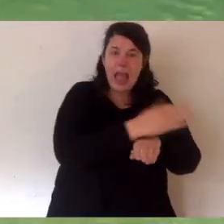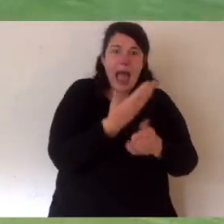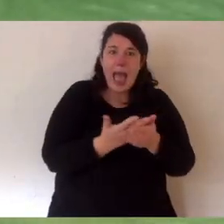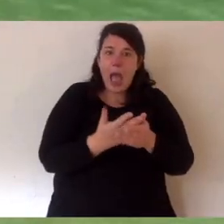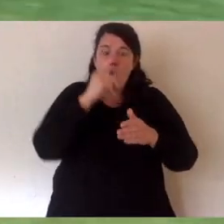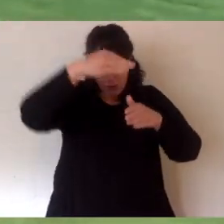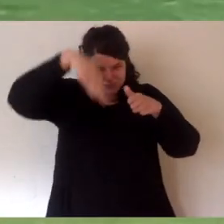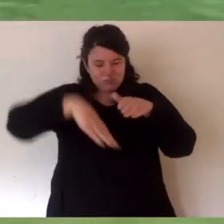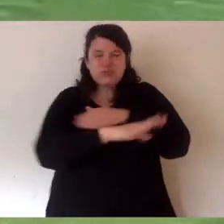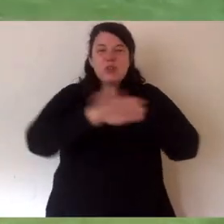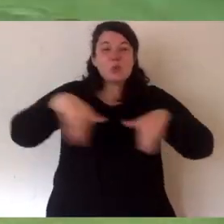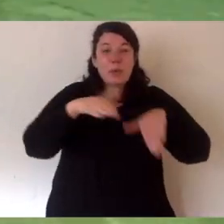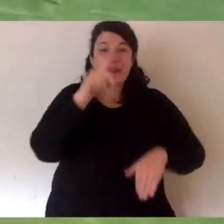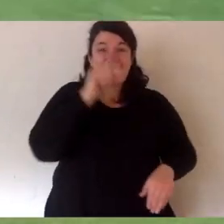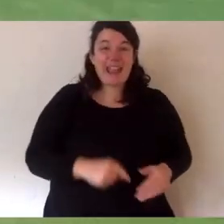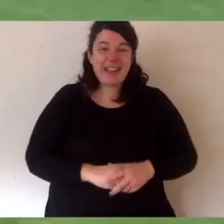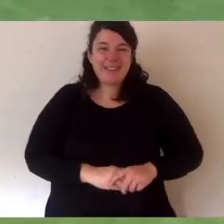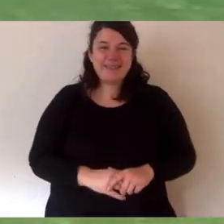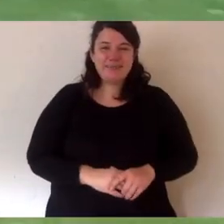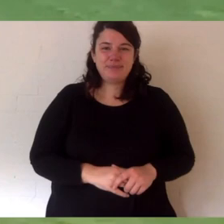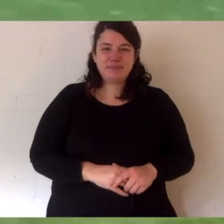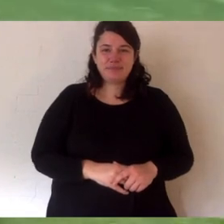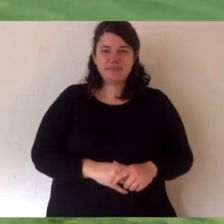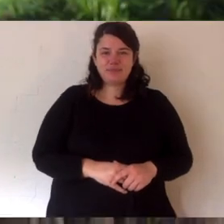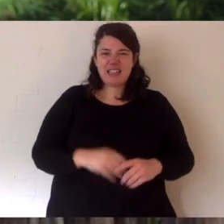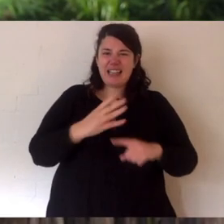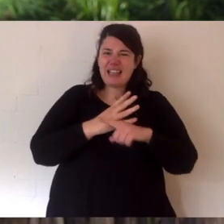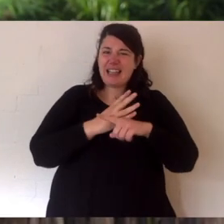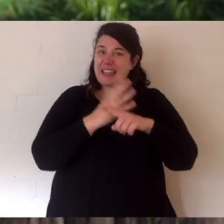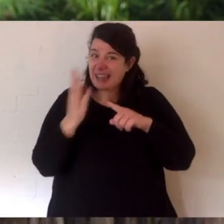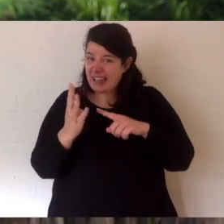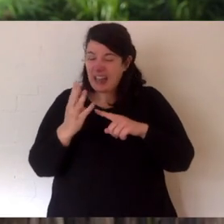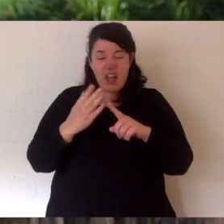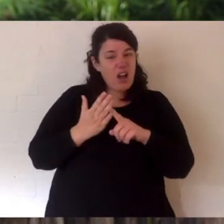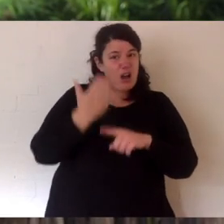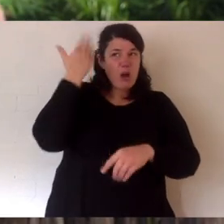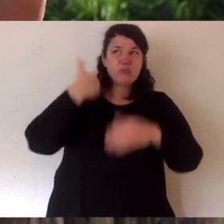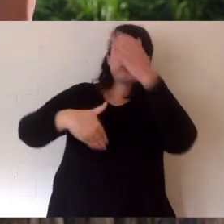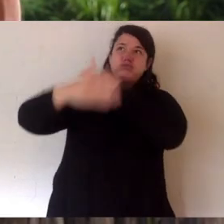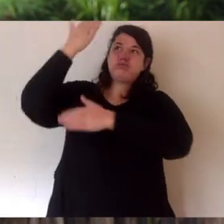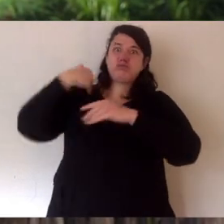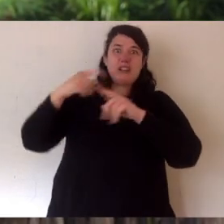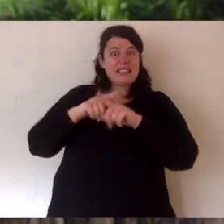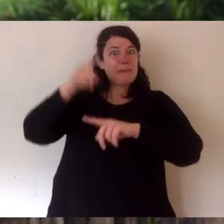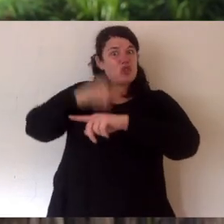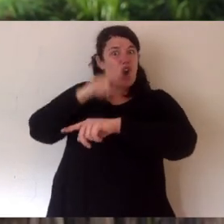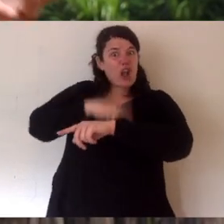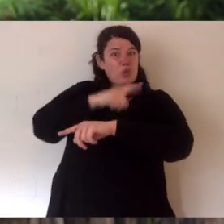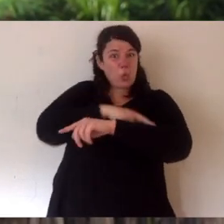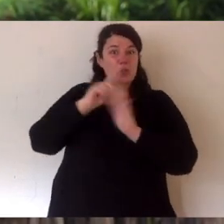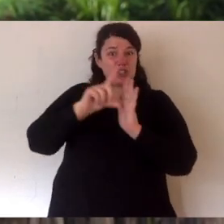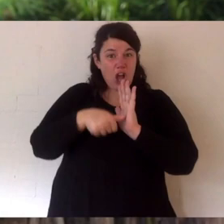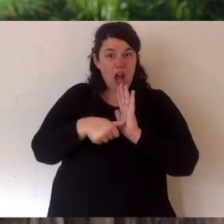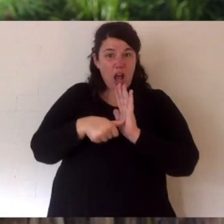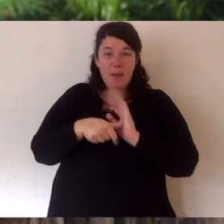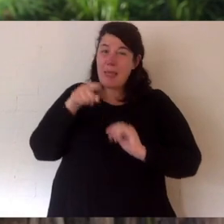flood water. And it's true that most animals can swim. Echidnas and monotremes are some of the oldest species on